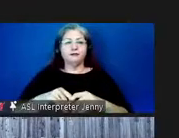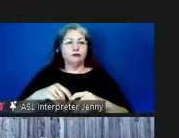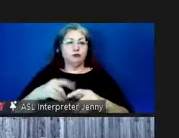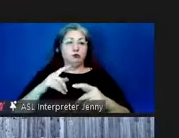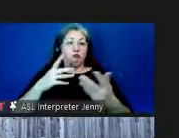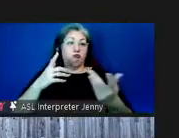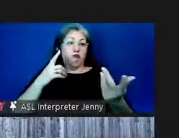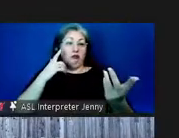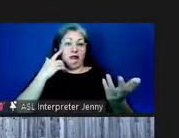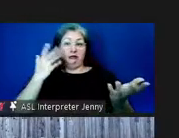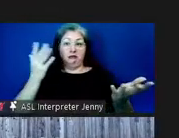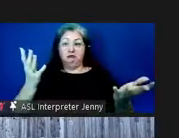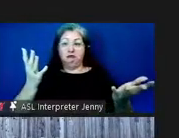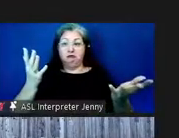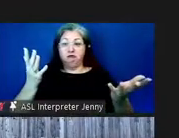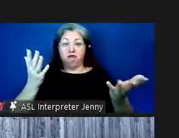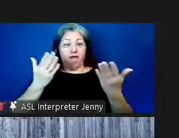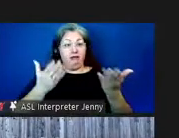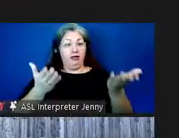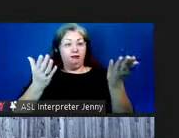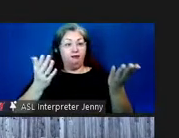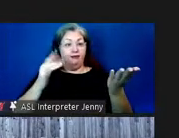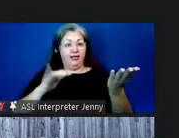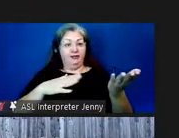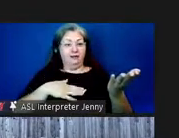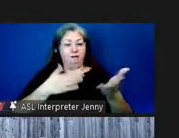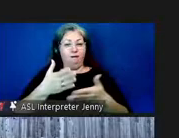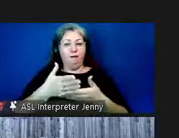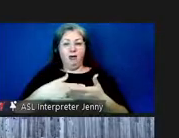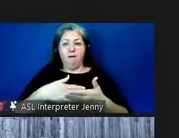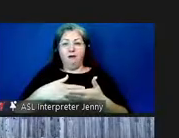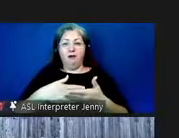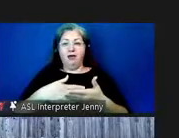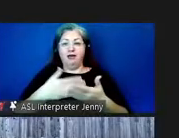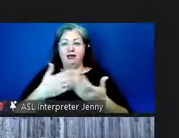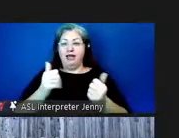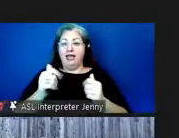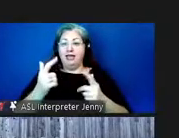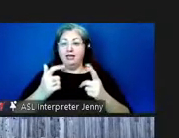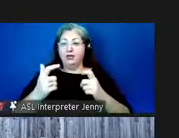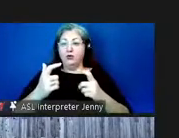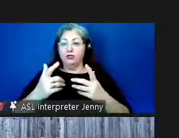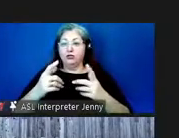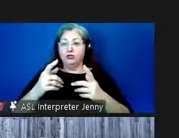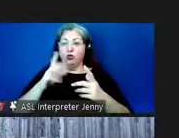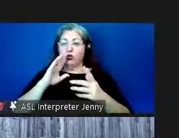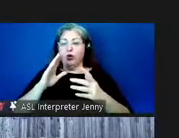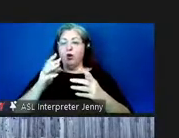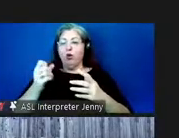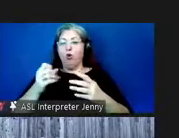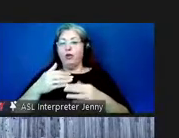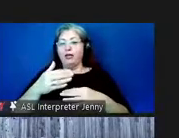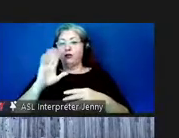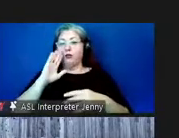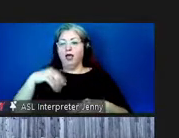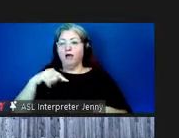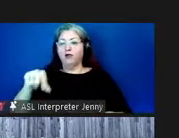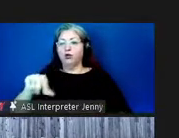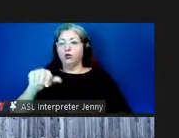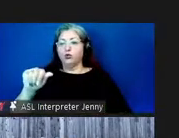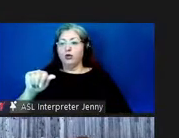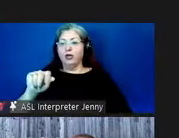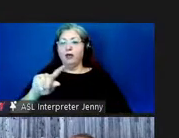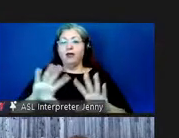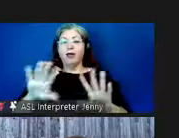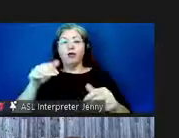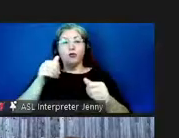there we go i think that's my person if you have any questions do open it up for qa next um but remember now